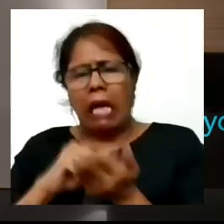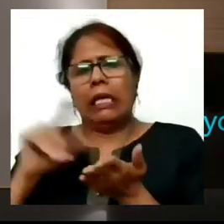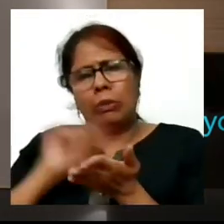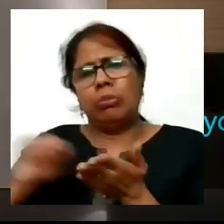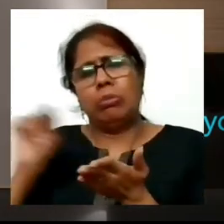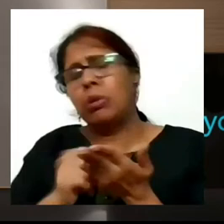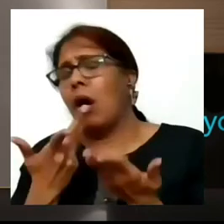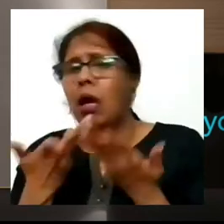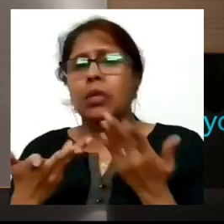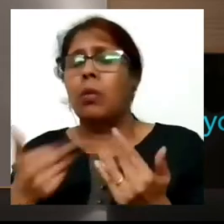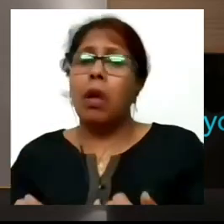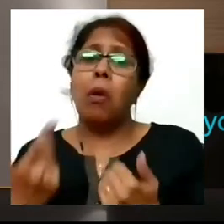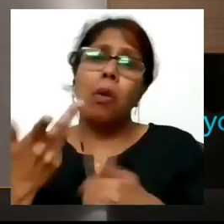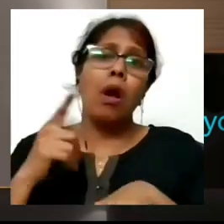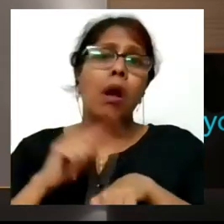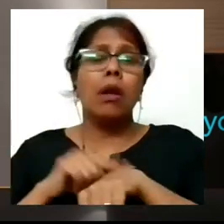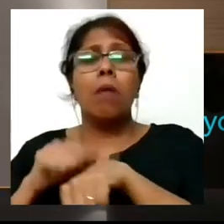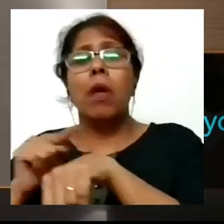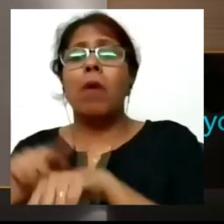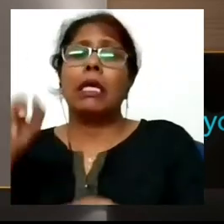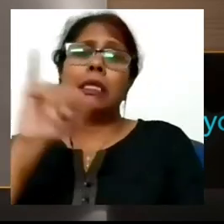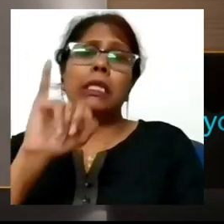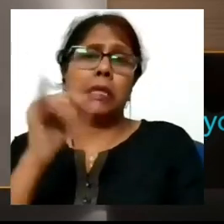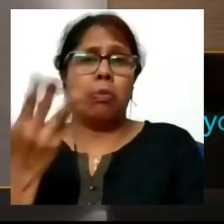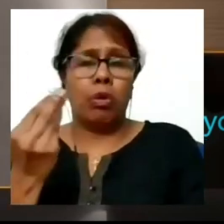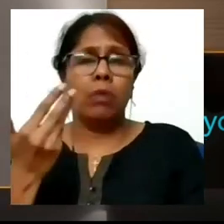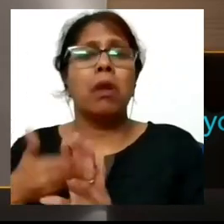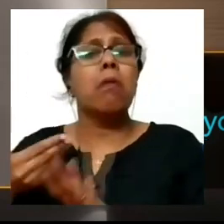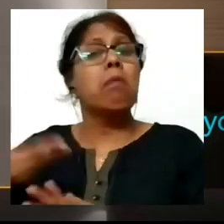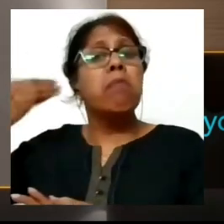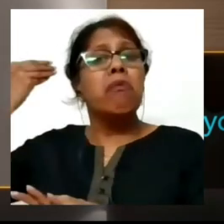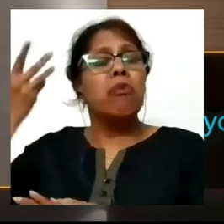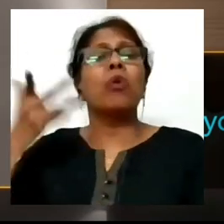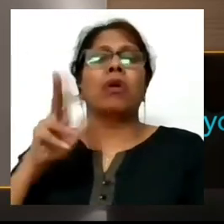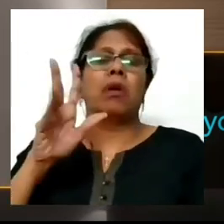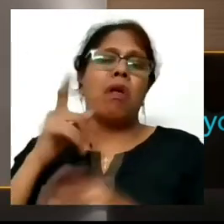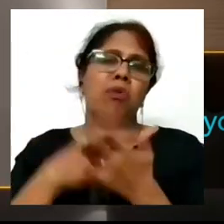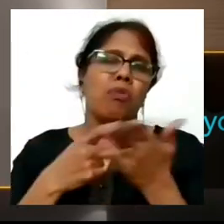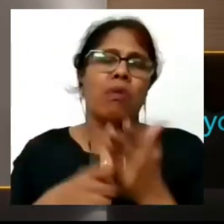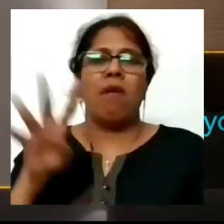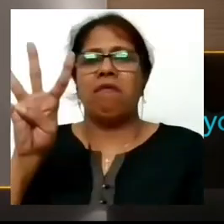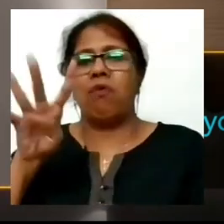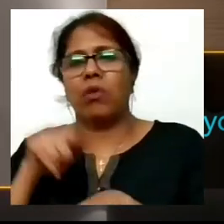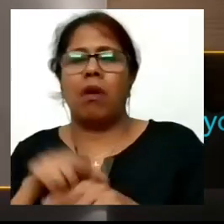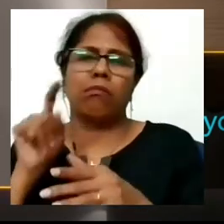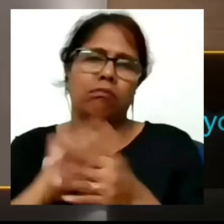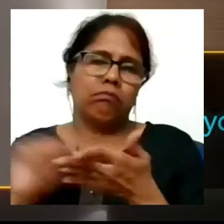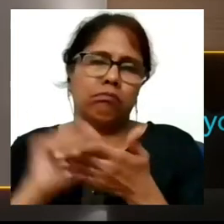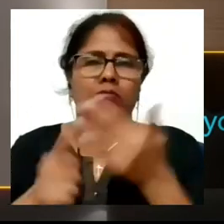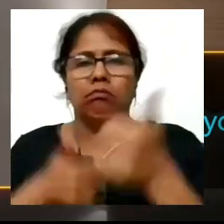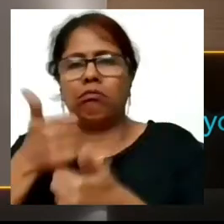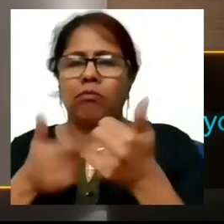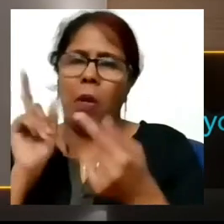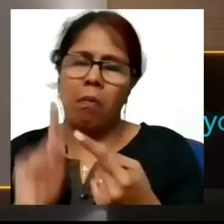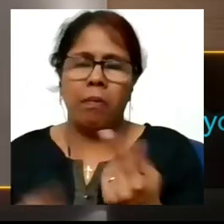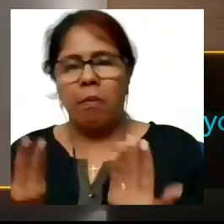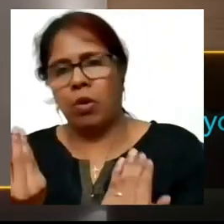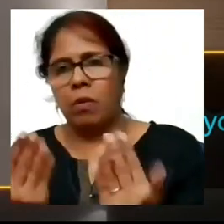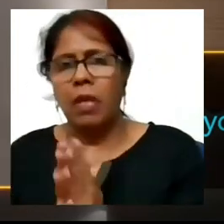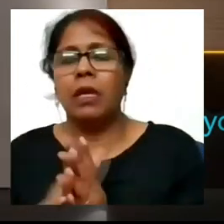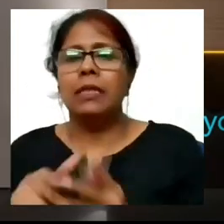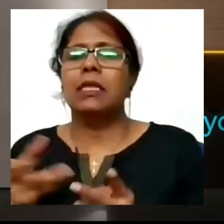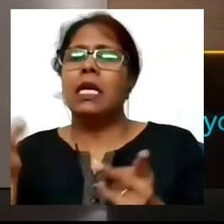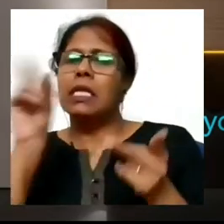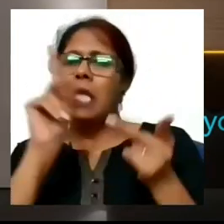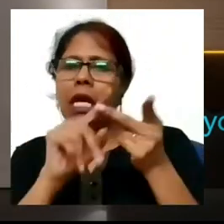give six times now back then it was four times so I gave this you know so while I was preparing for my second attempt I started